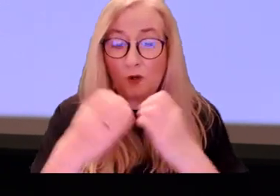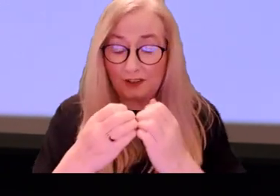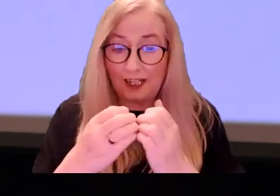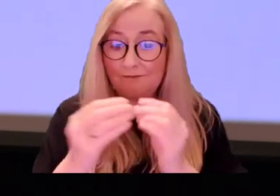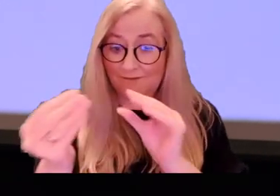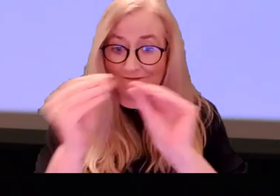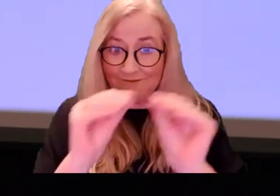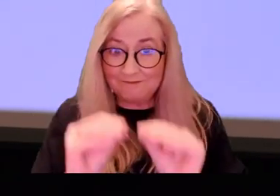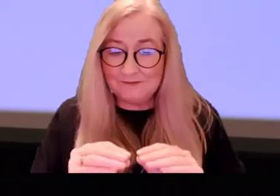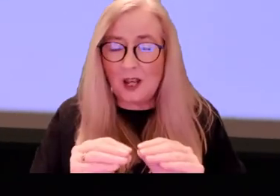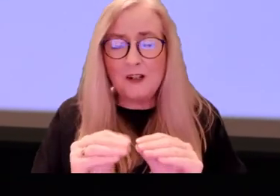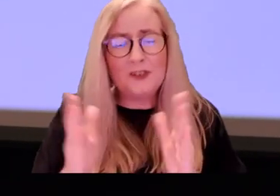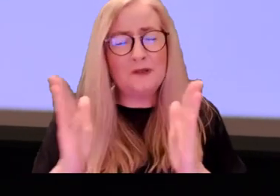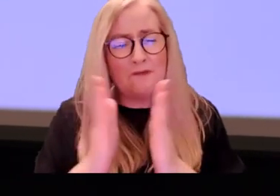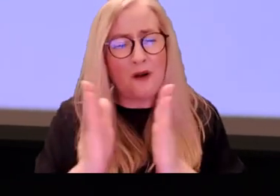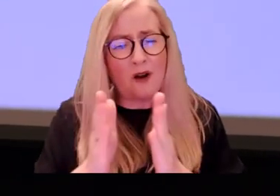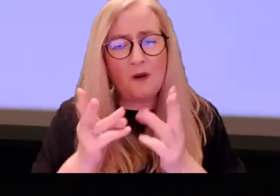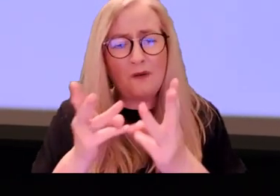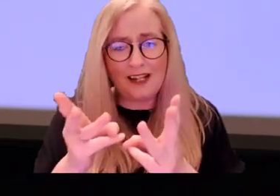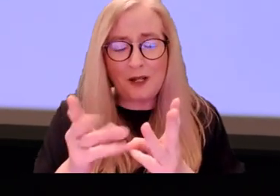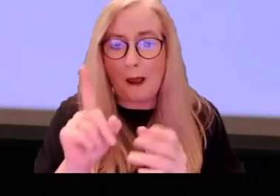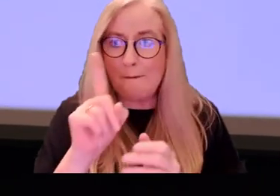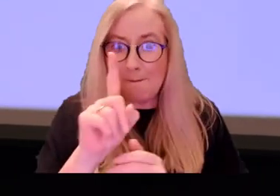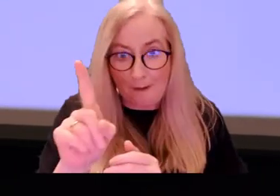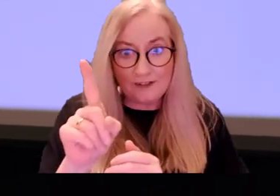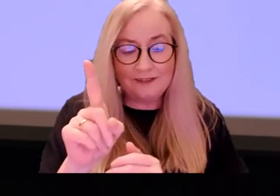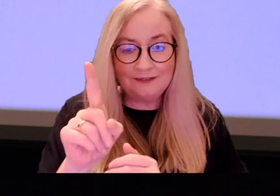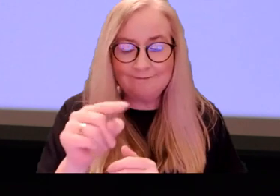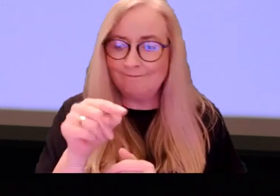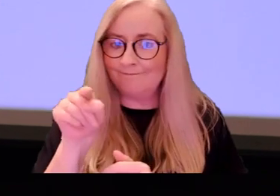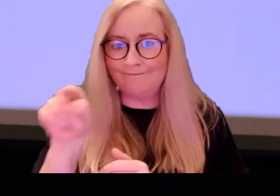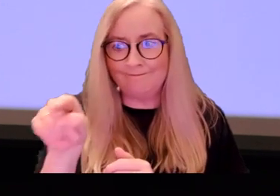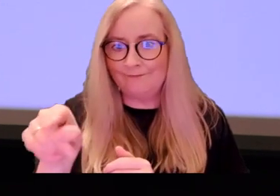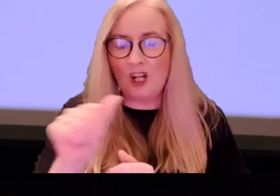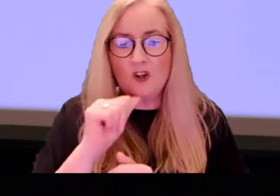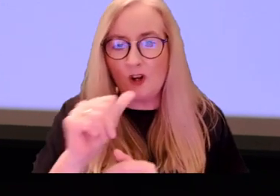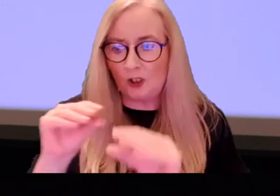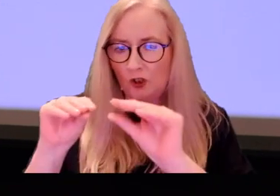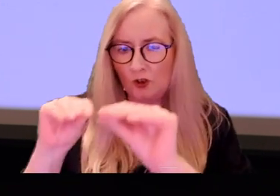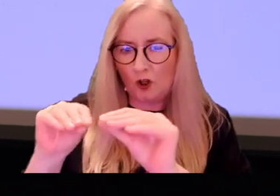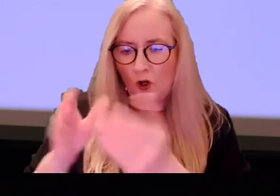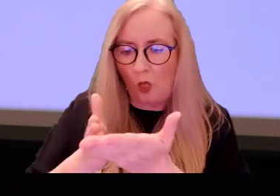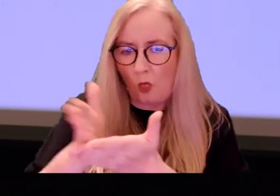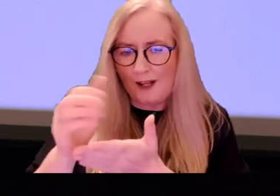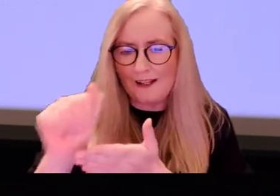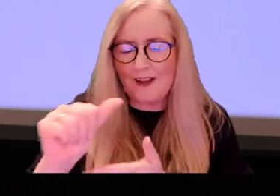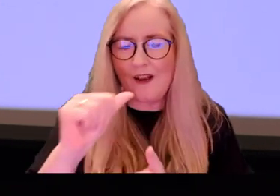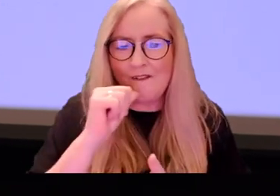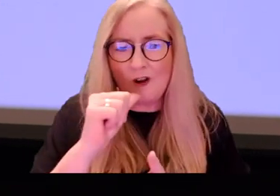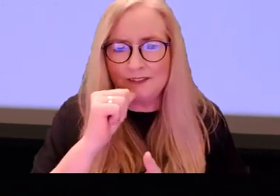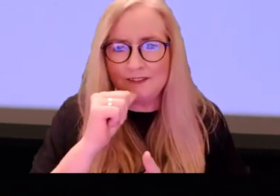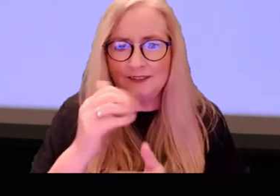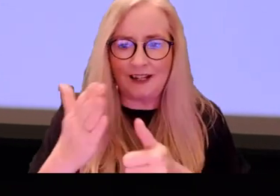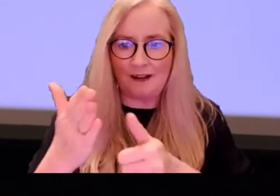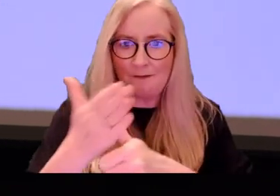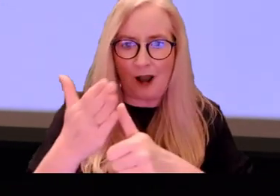with in a small way. But still, he's not taught through his first